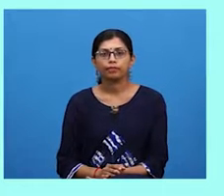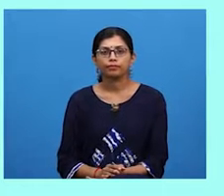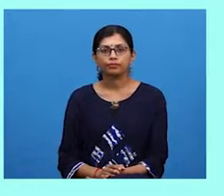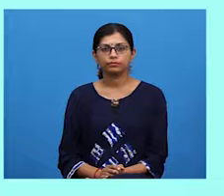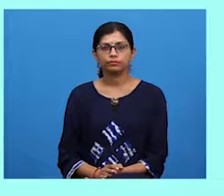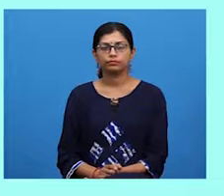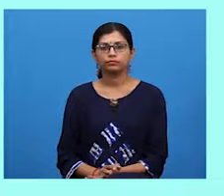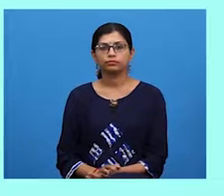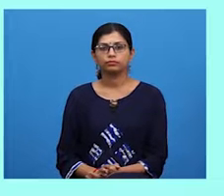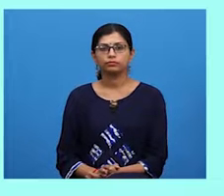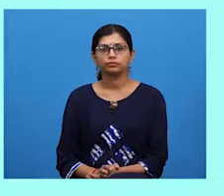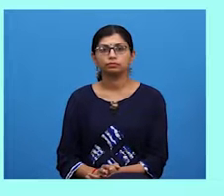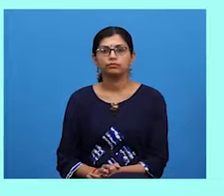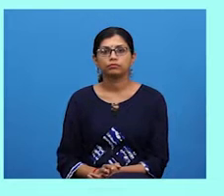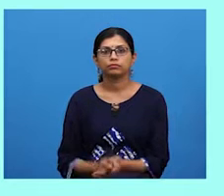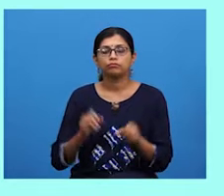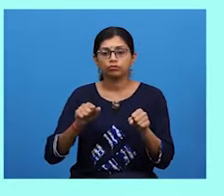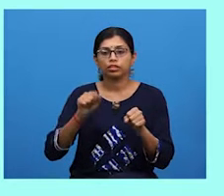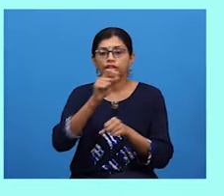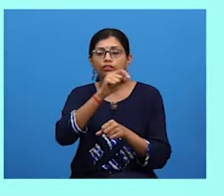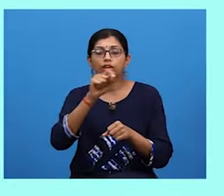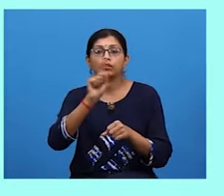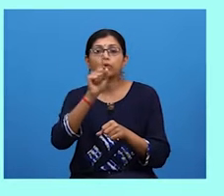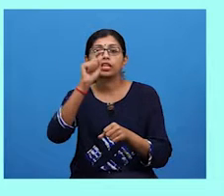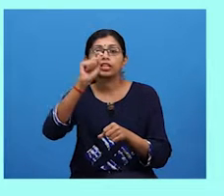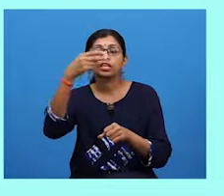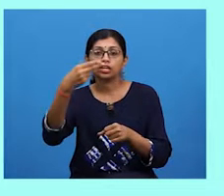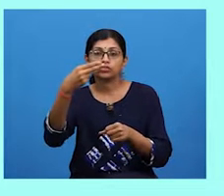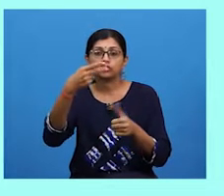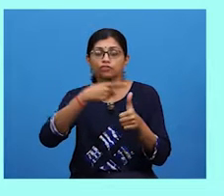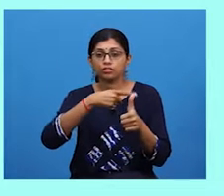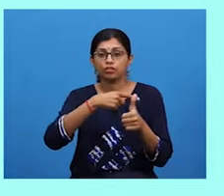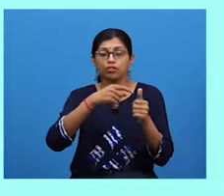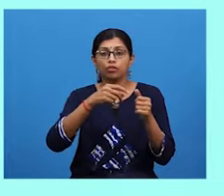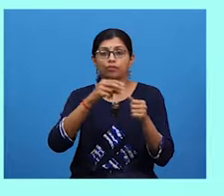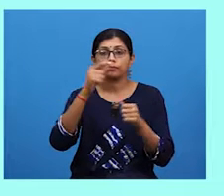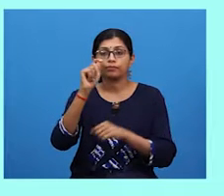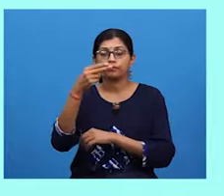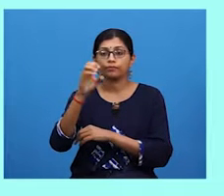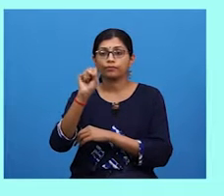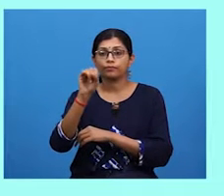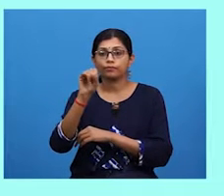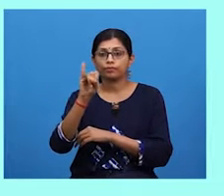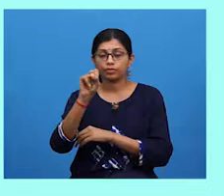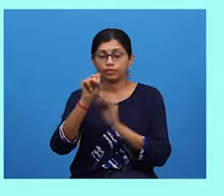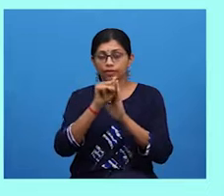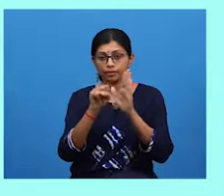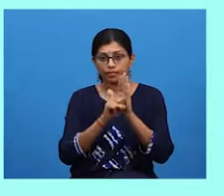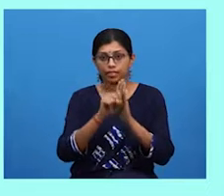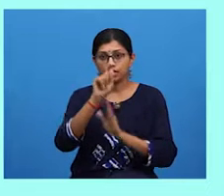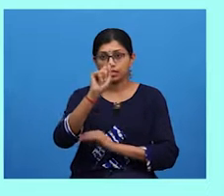TH for thesis statement, TPS for topic sentence,